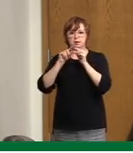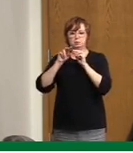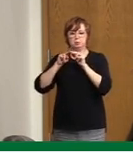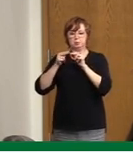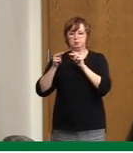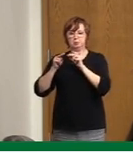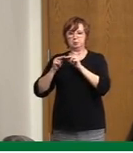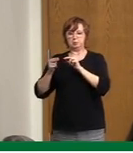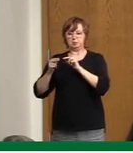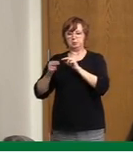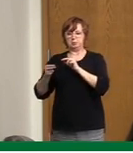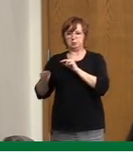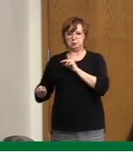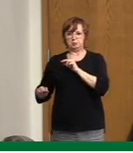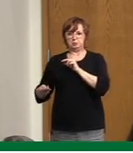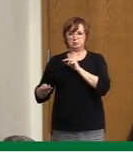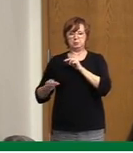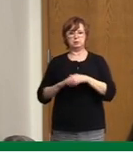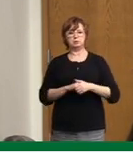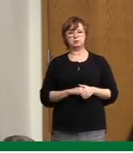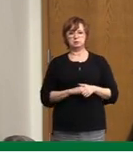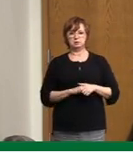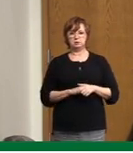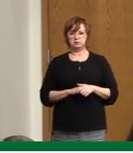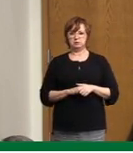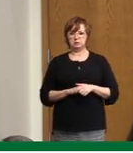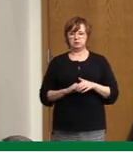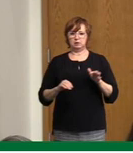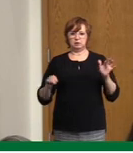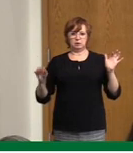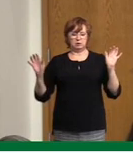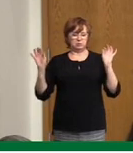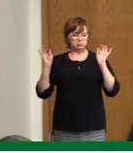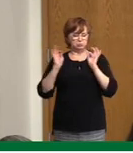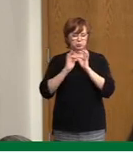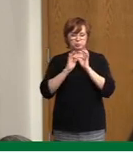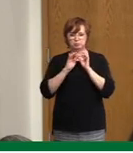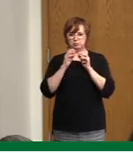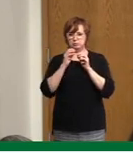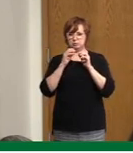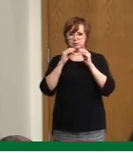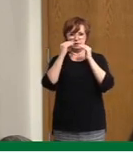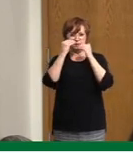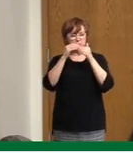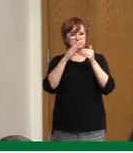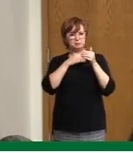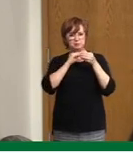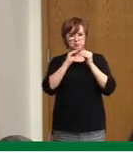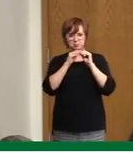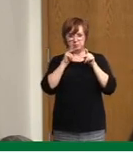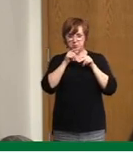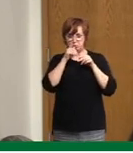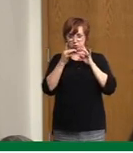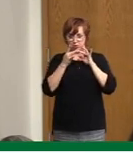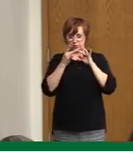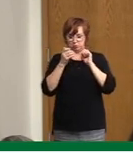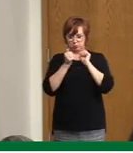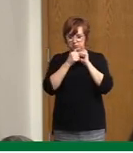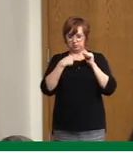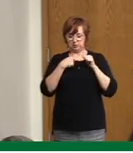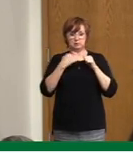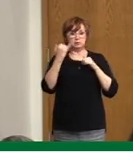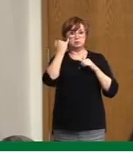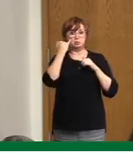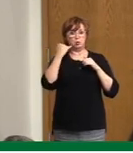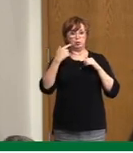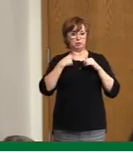I said really if you become a case today, you should not have many people beyond your immediate household who